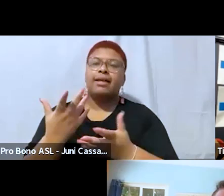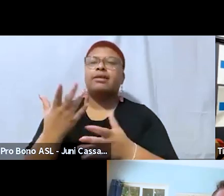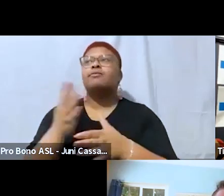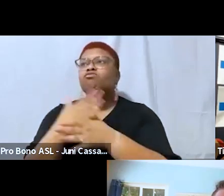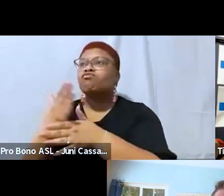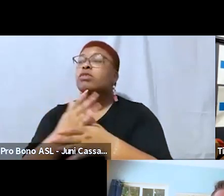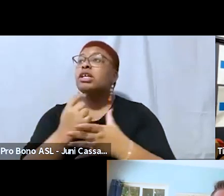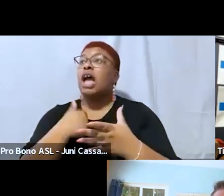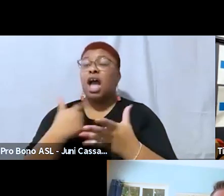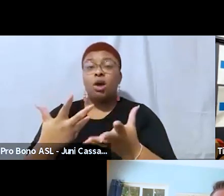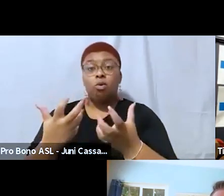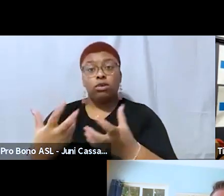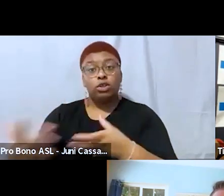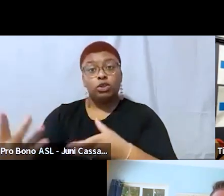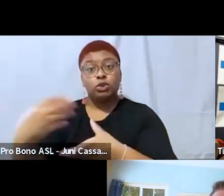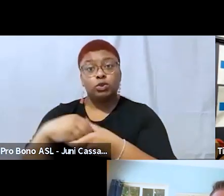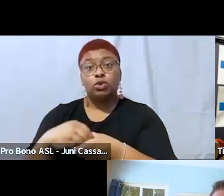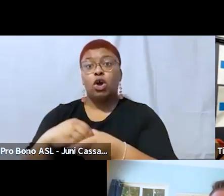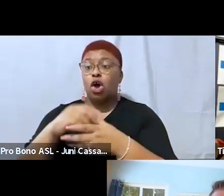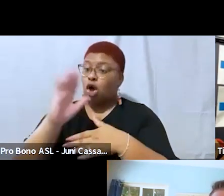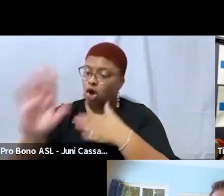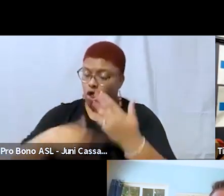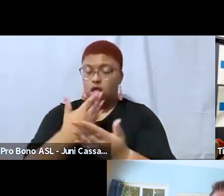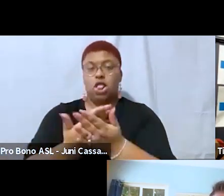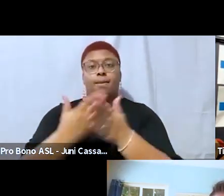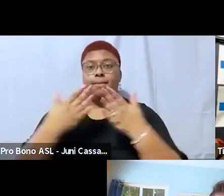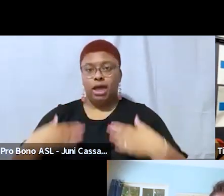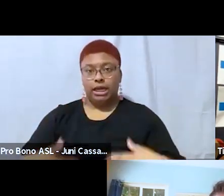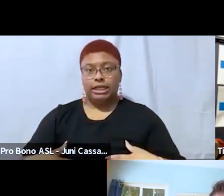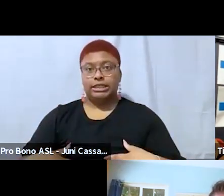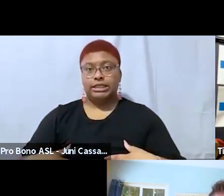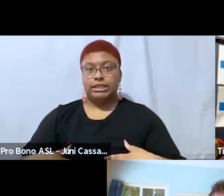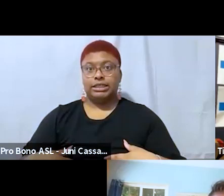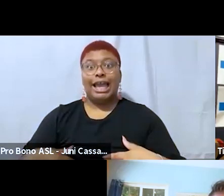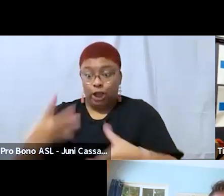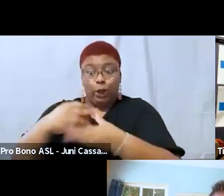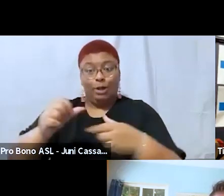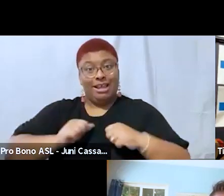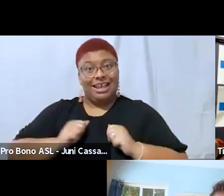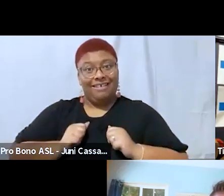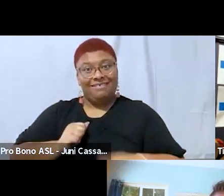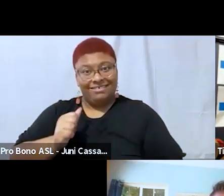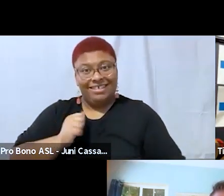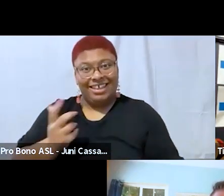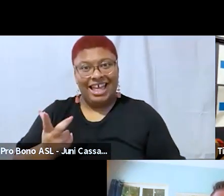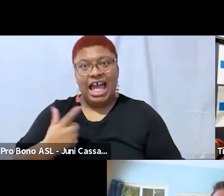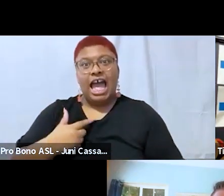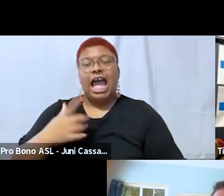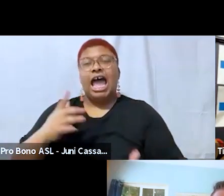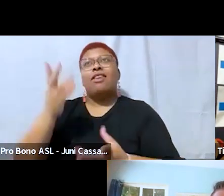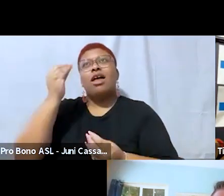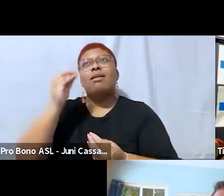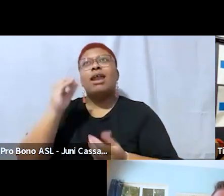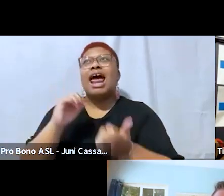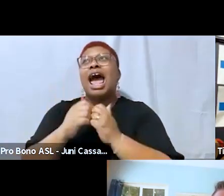include all bodies like including myself like it even got to the point where it's like how can i say